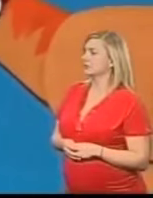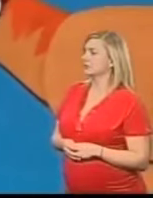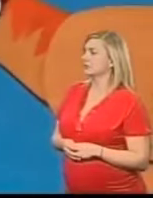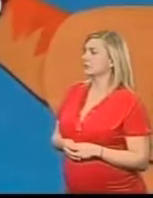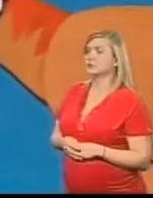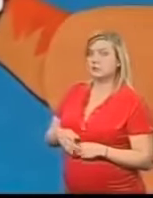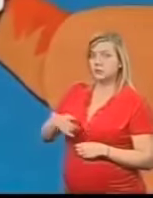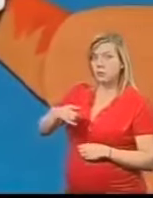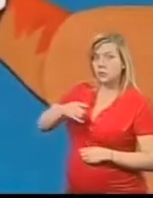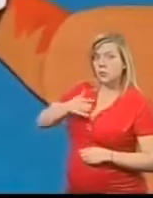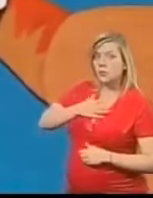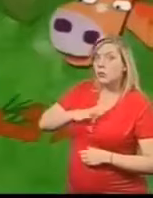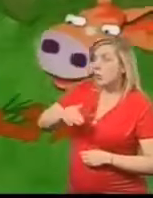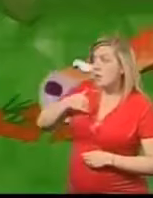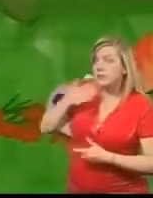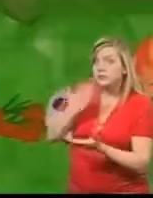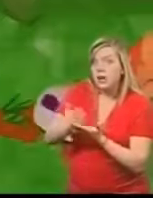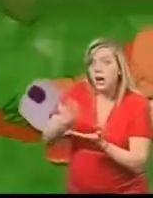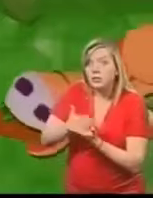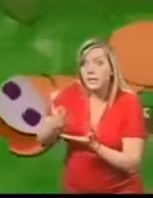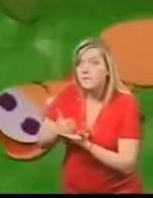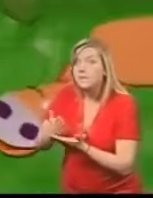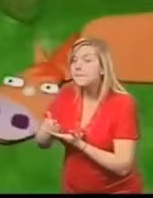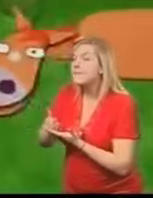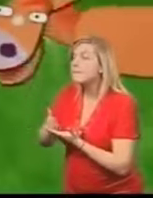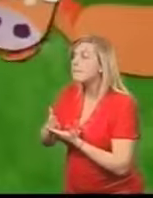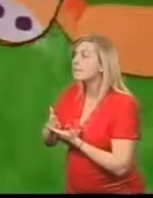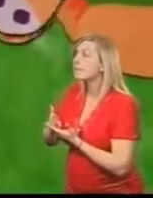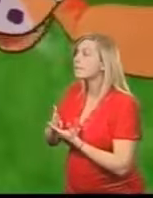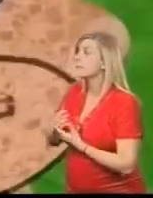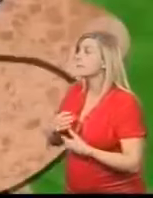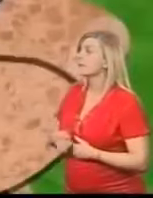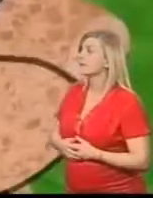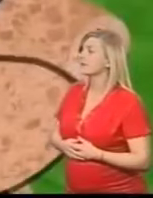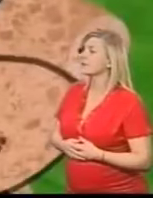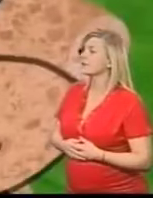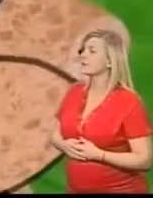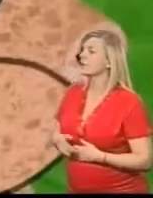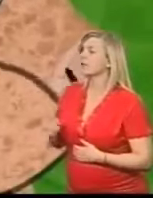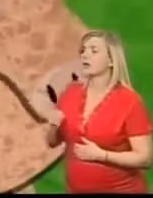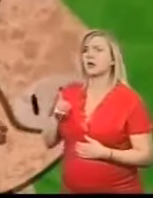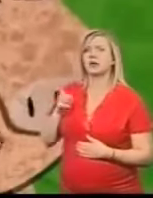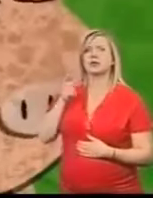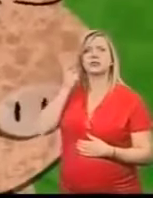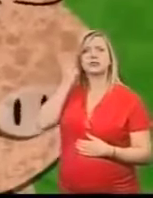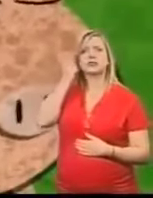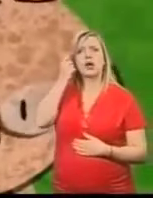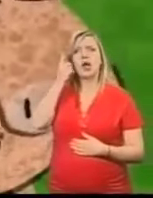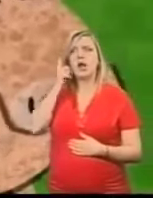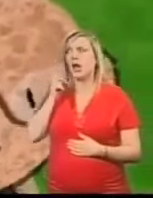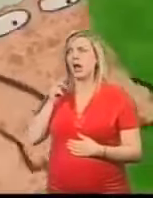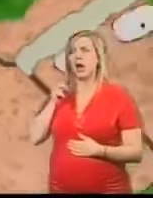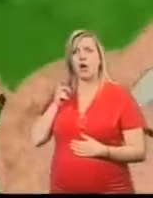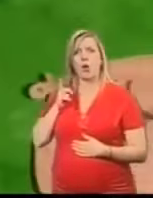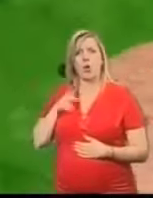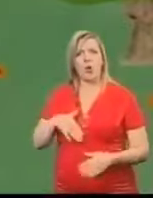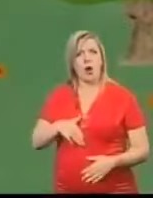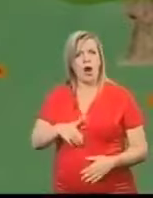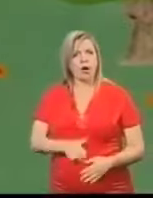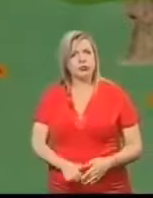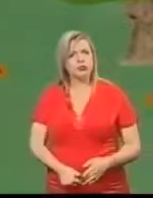Would you like me to clear all this mess for you? But just then Porker realised He was very hungry